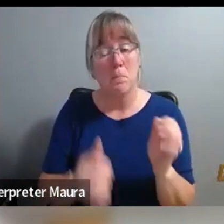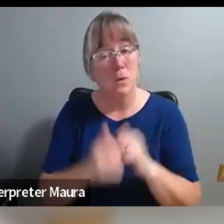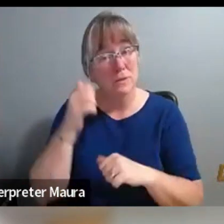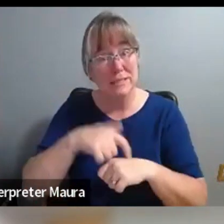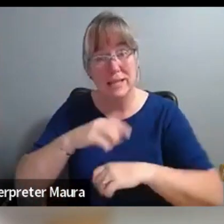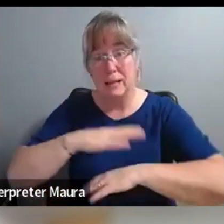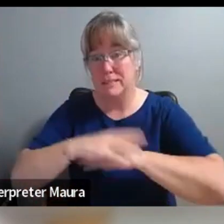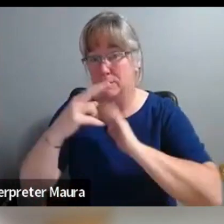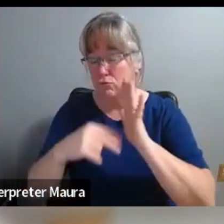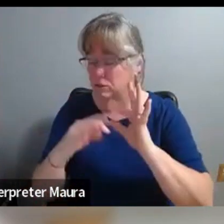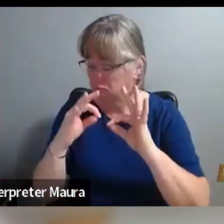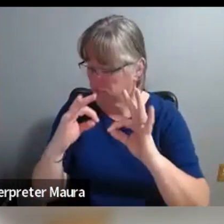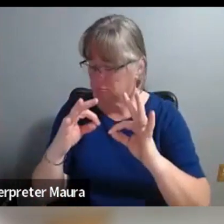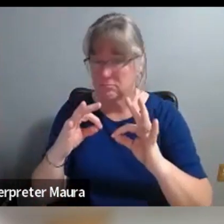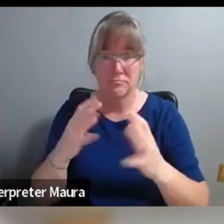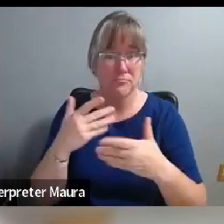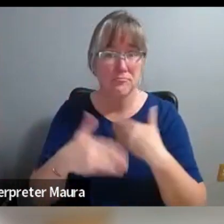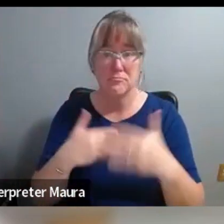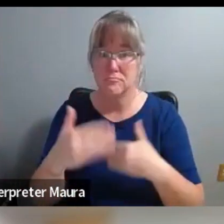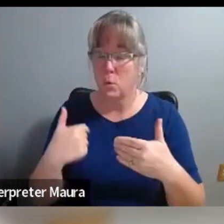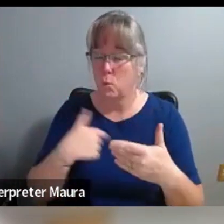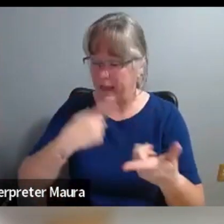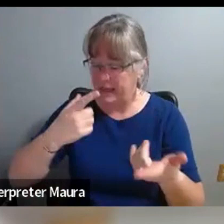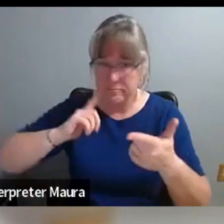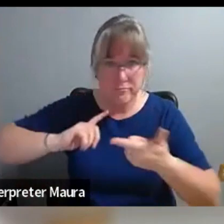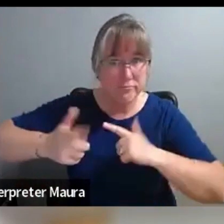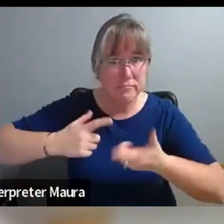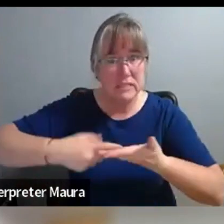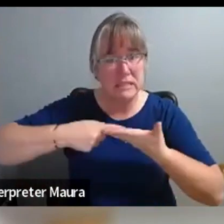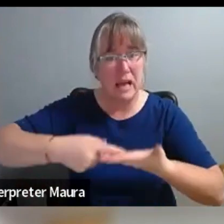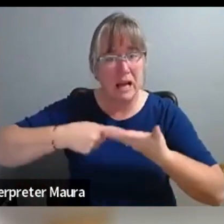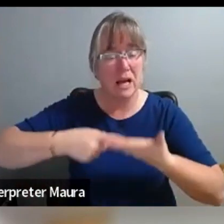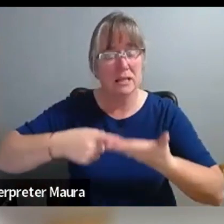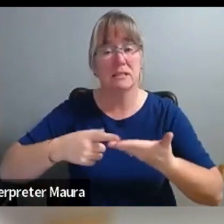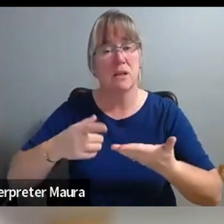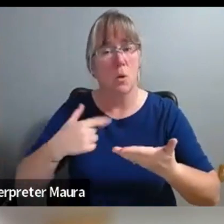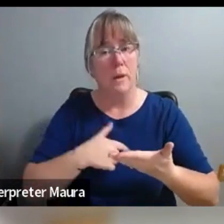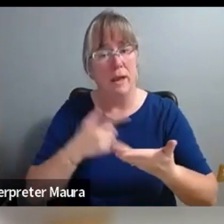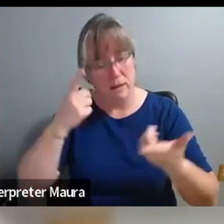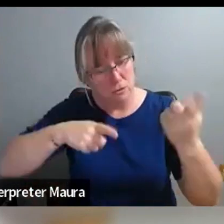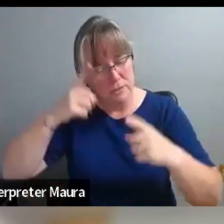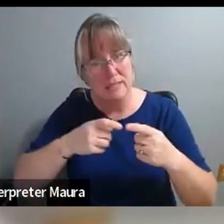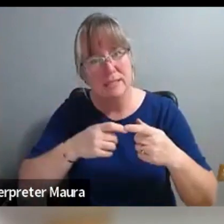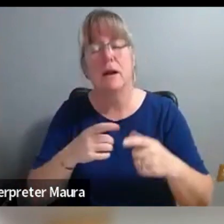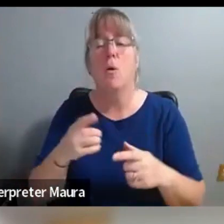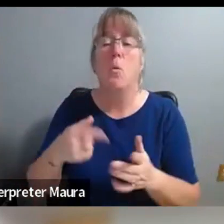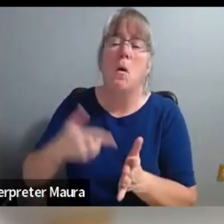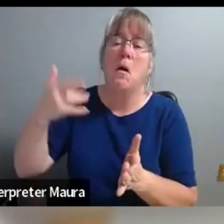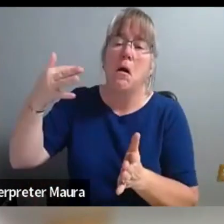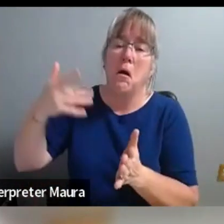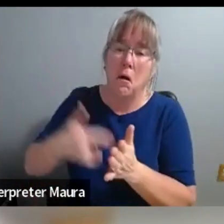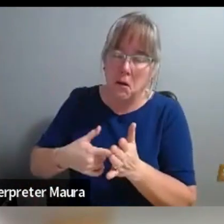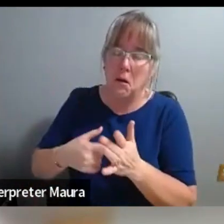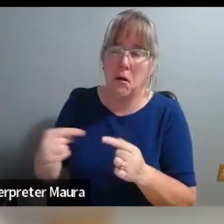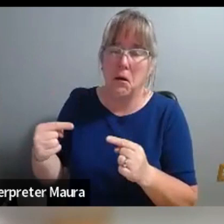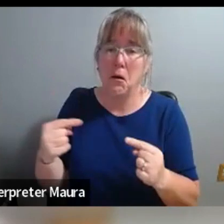And we were able to, to all kind of collectively feel good about the way things were going, but there were a couple of times where it did get tense,